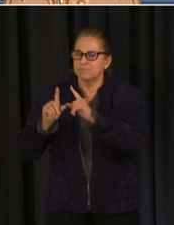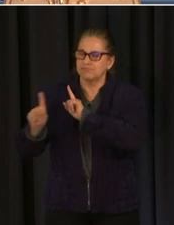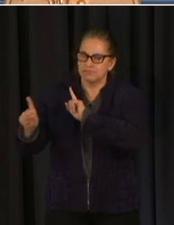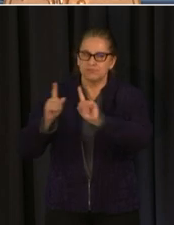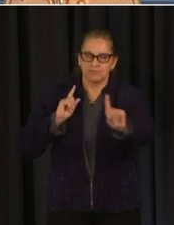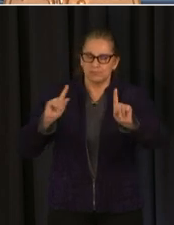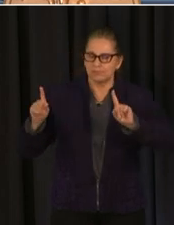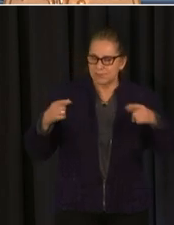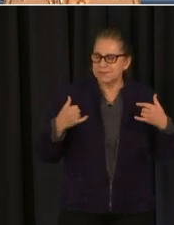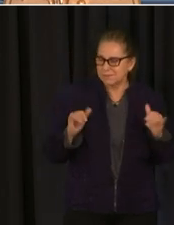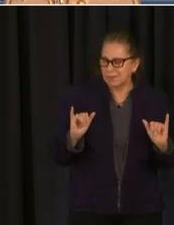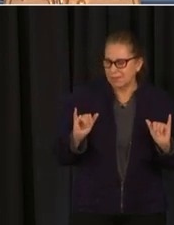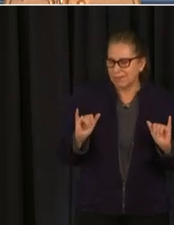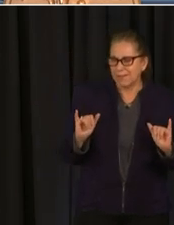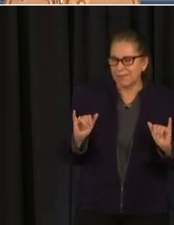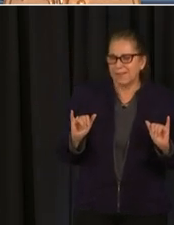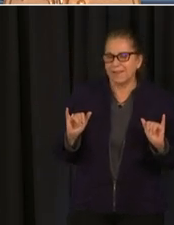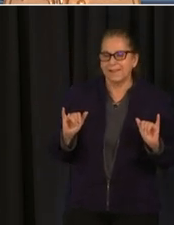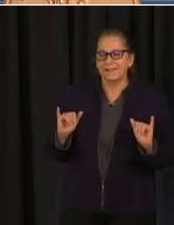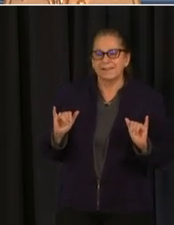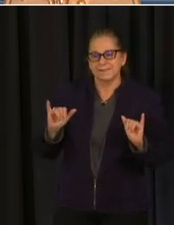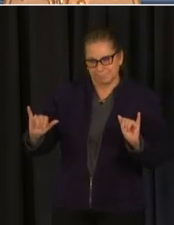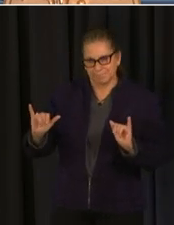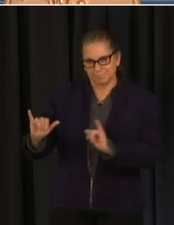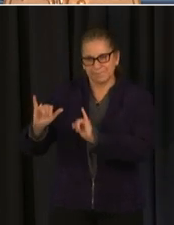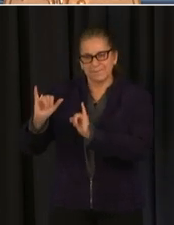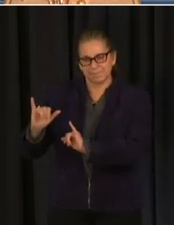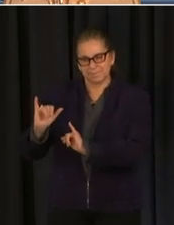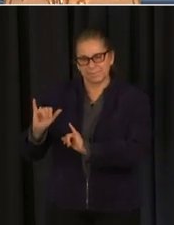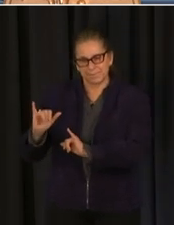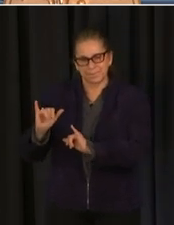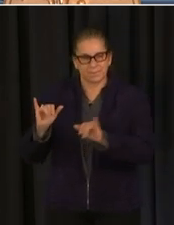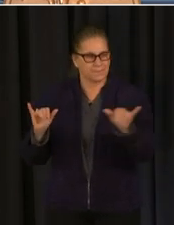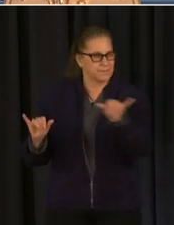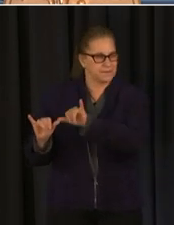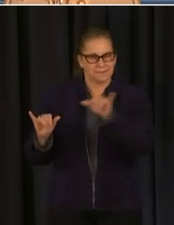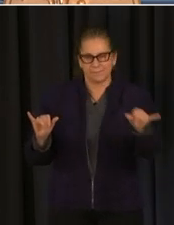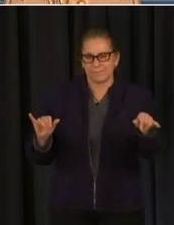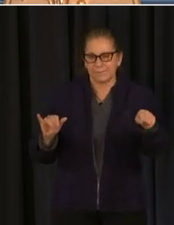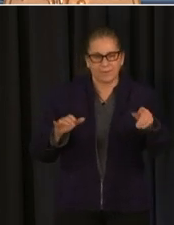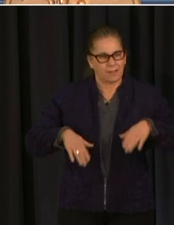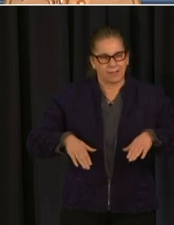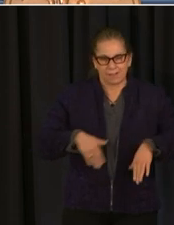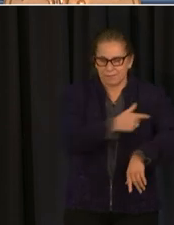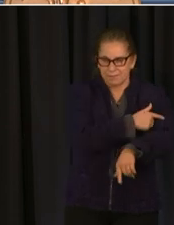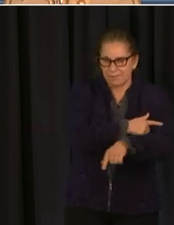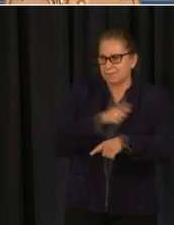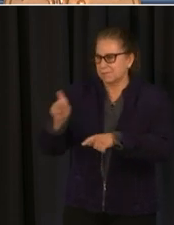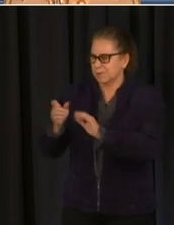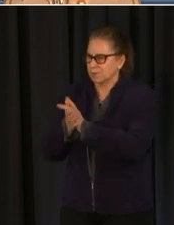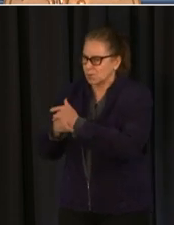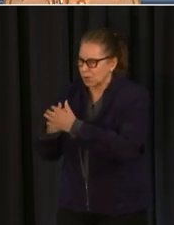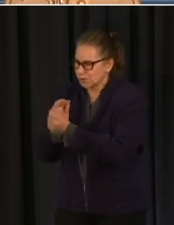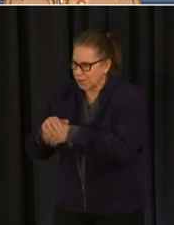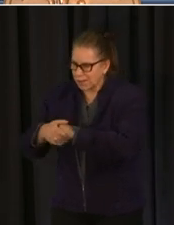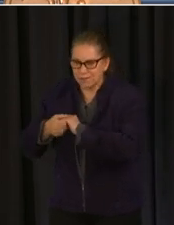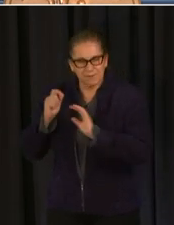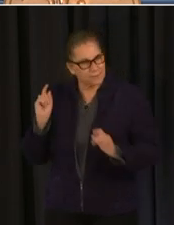and uh continue to be very vigilant about hand washing uh so